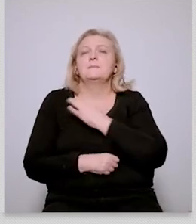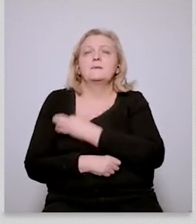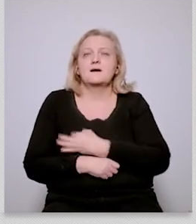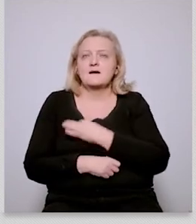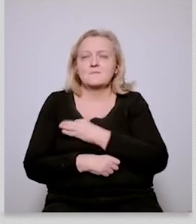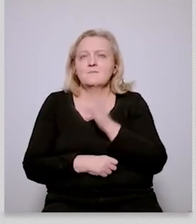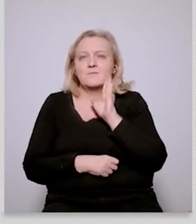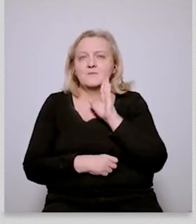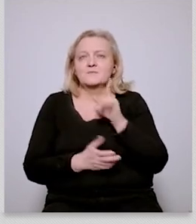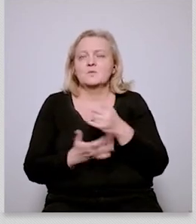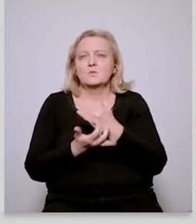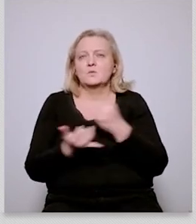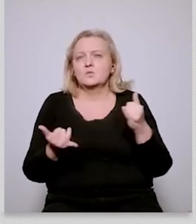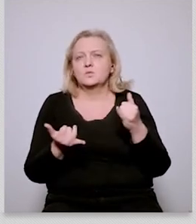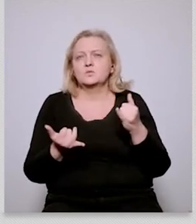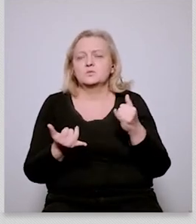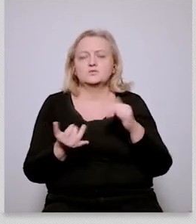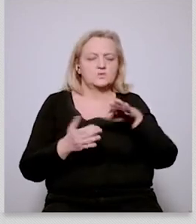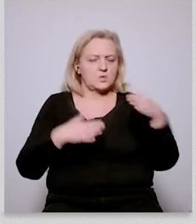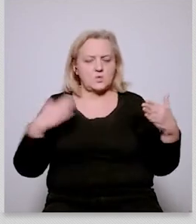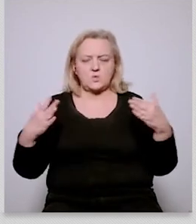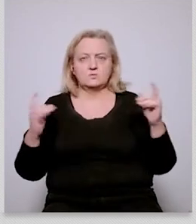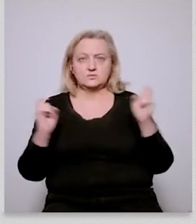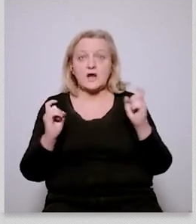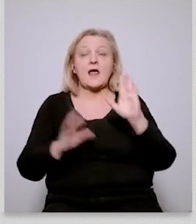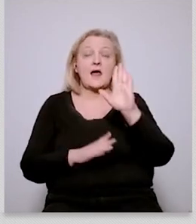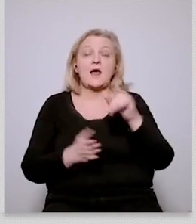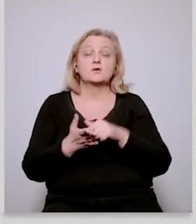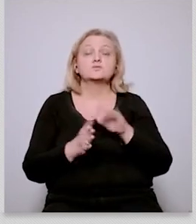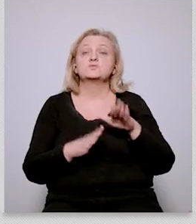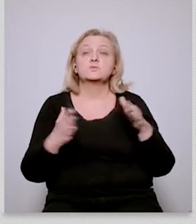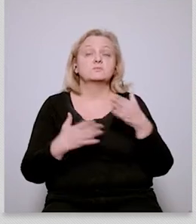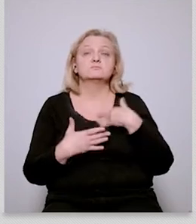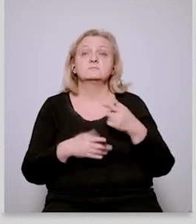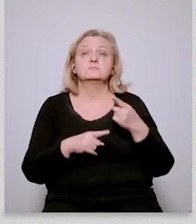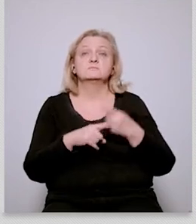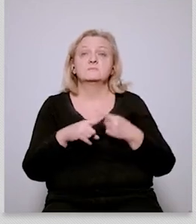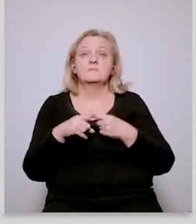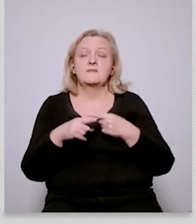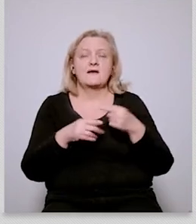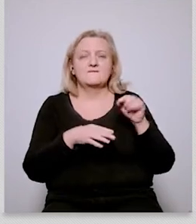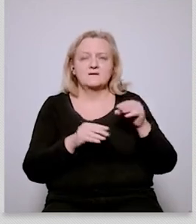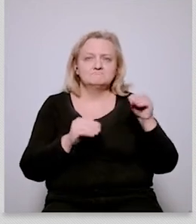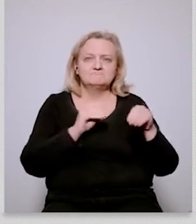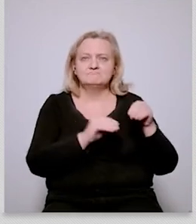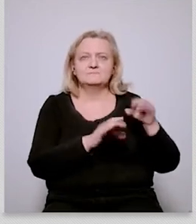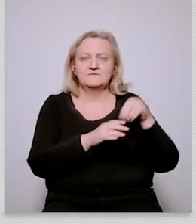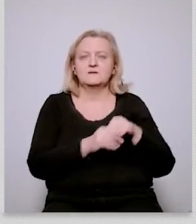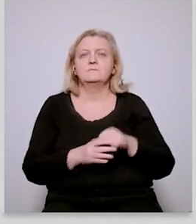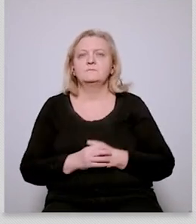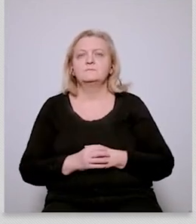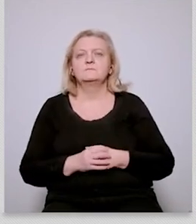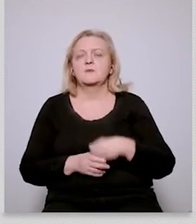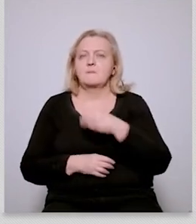poland feels more like a pol you know a polarized setting and in that respect therefore it's easier to